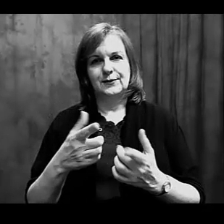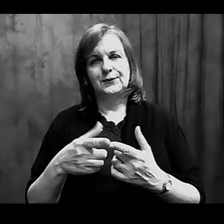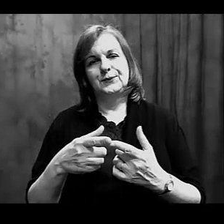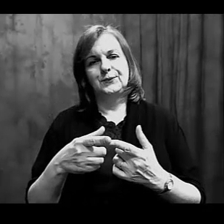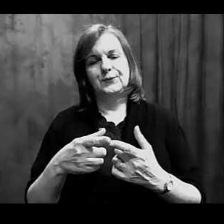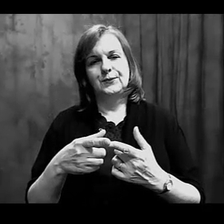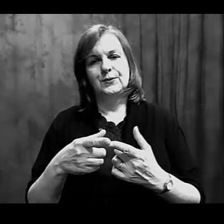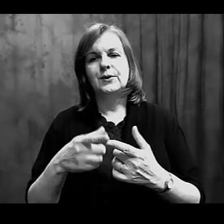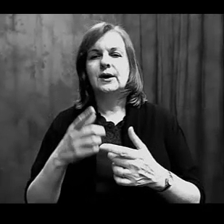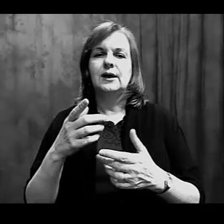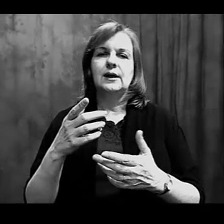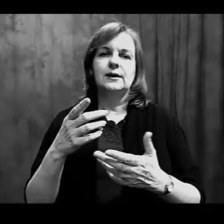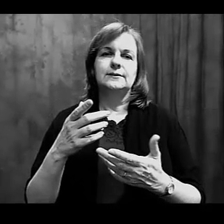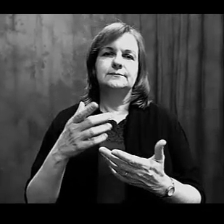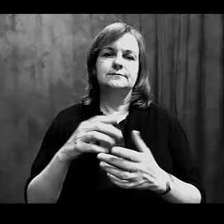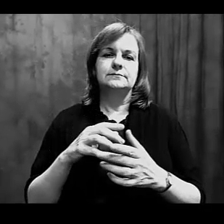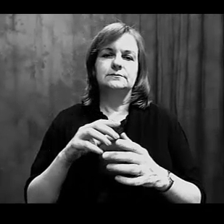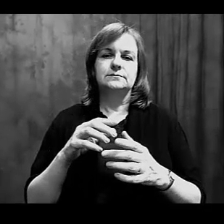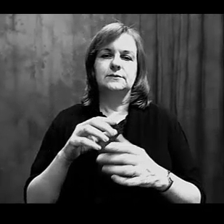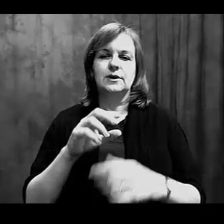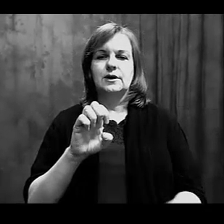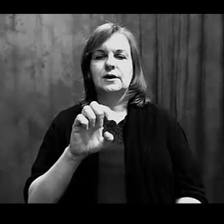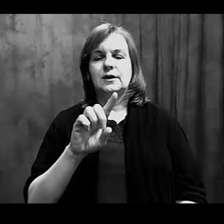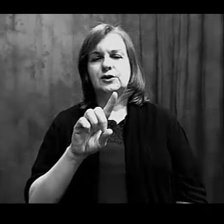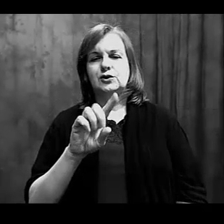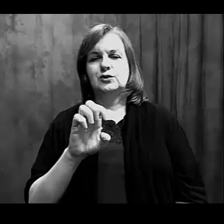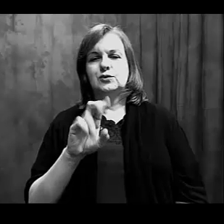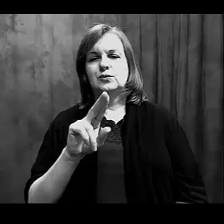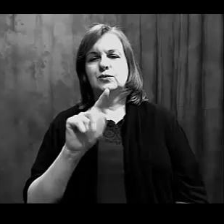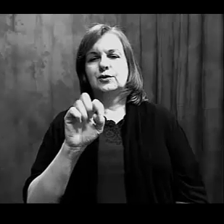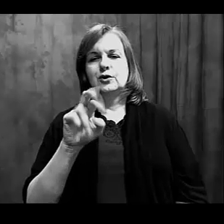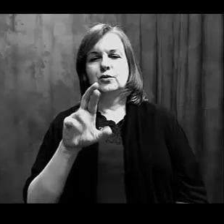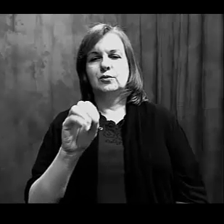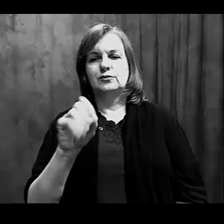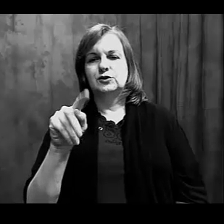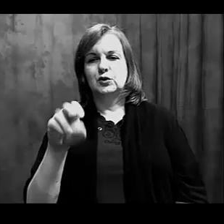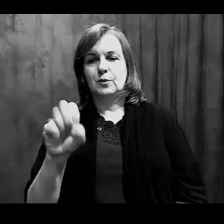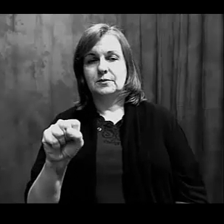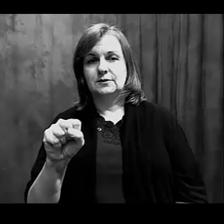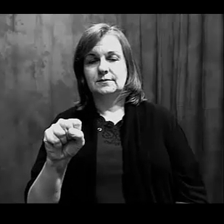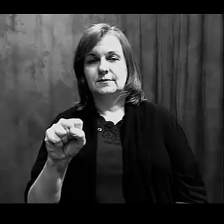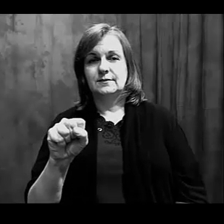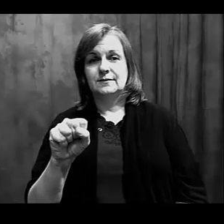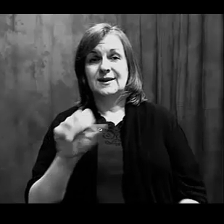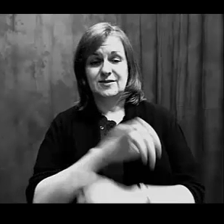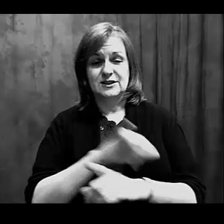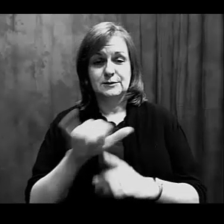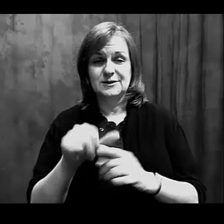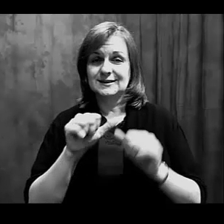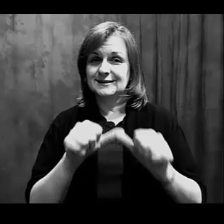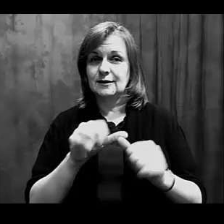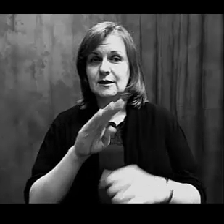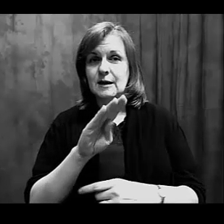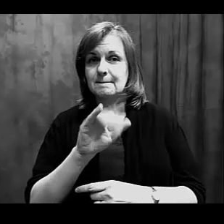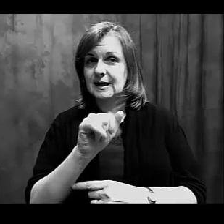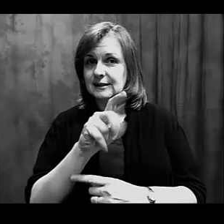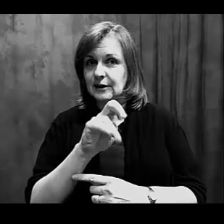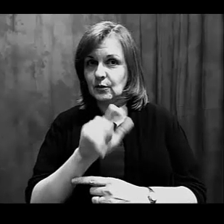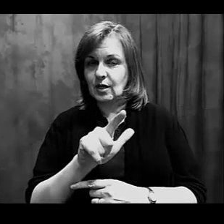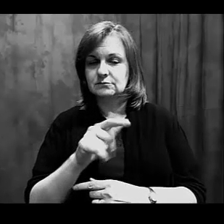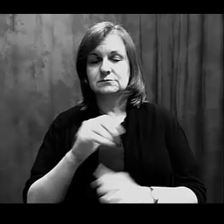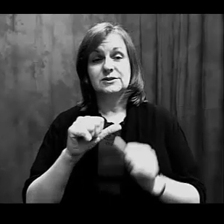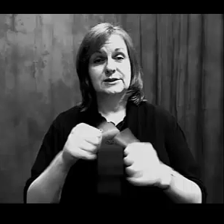Now we finally get to move into our deuterist domes. Still bilateral symmetry, still three